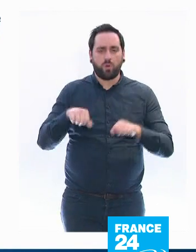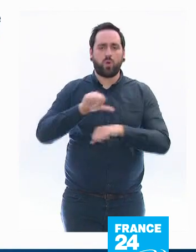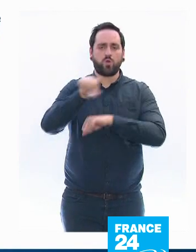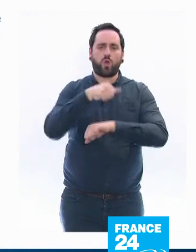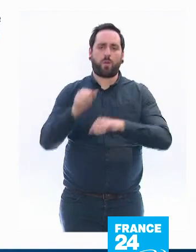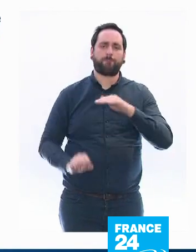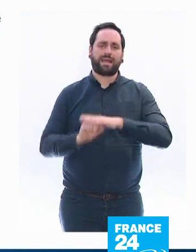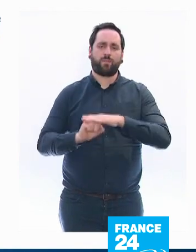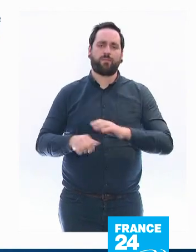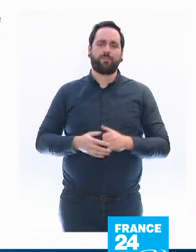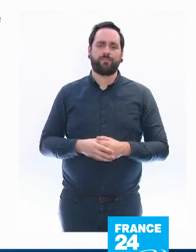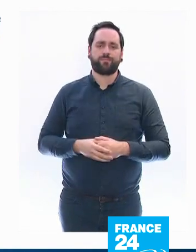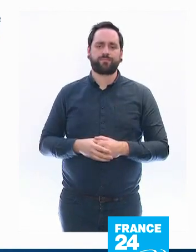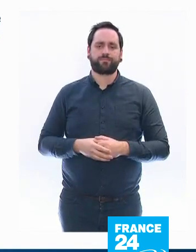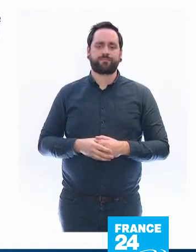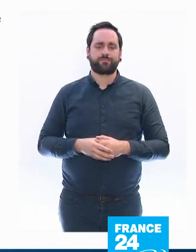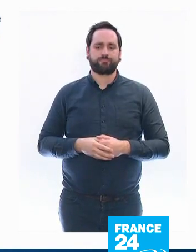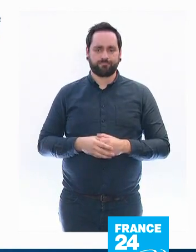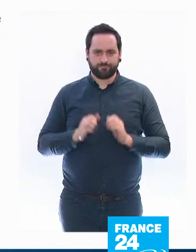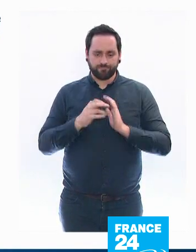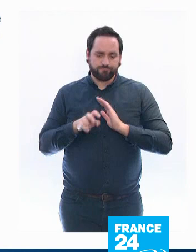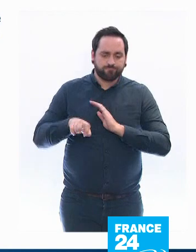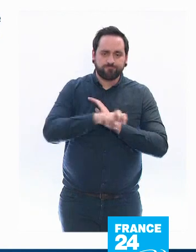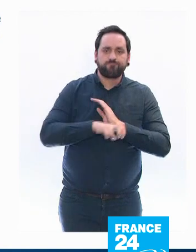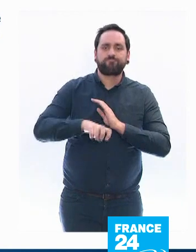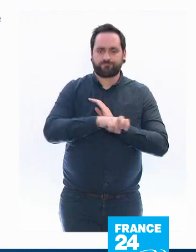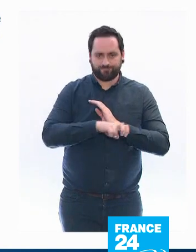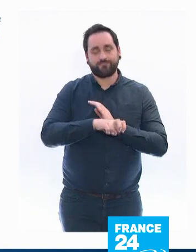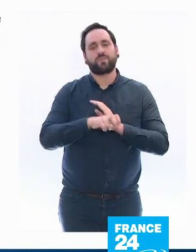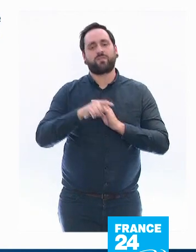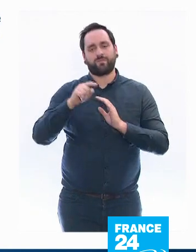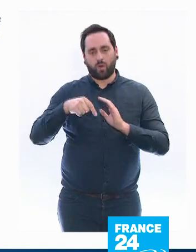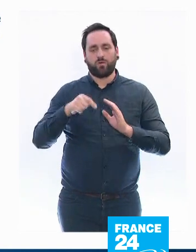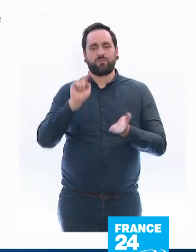You are not allowed to go further than a radius of one kilometre from your home.